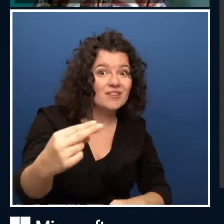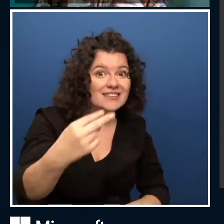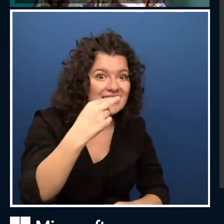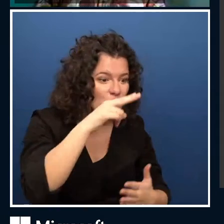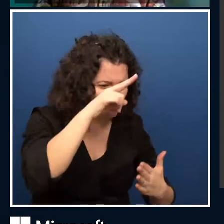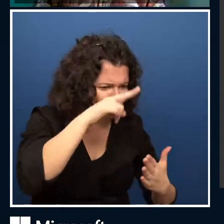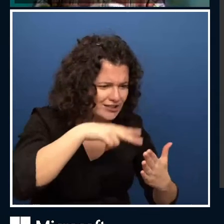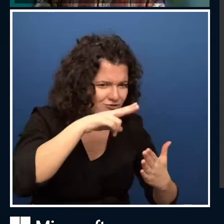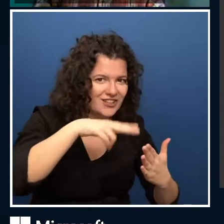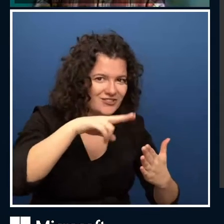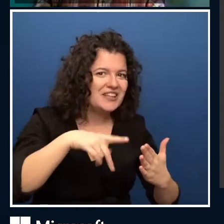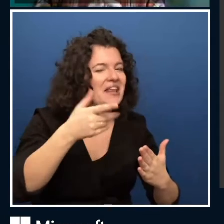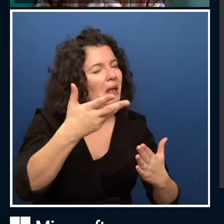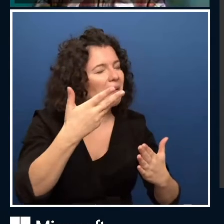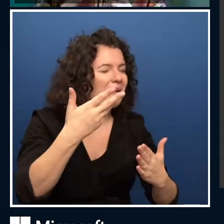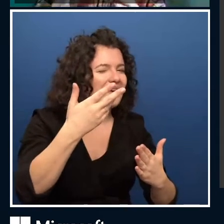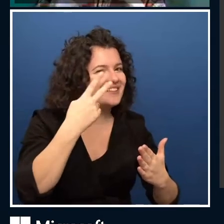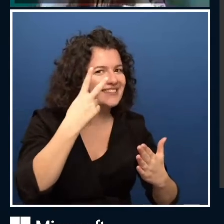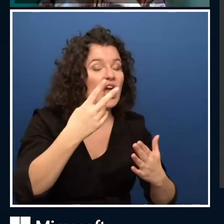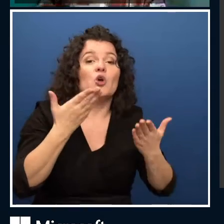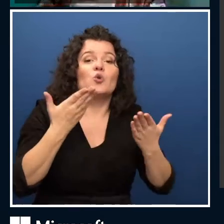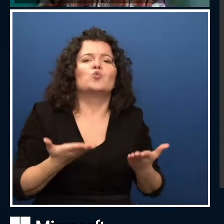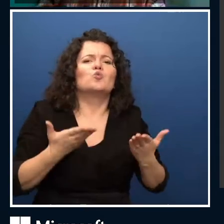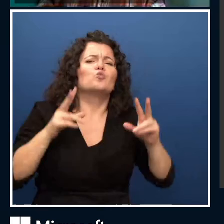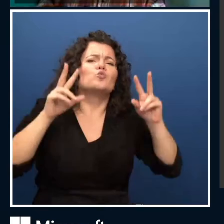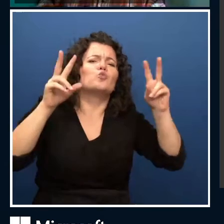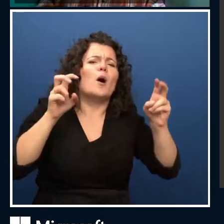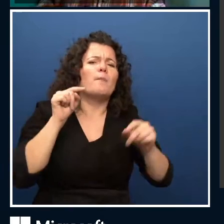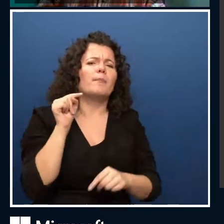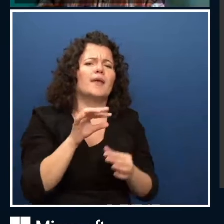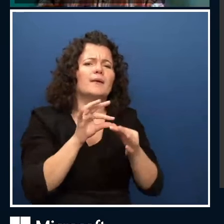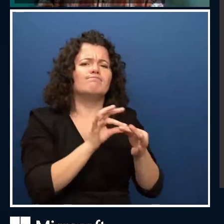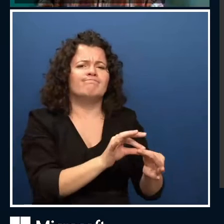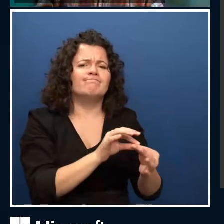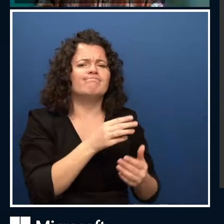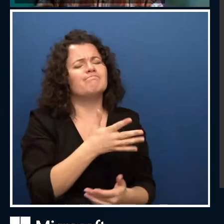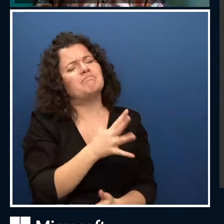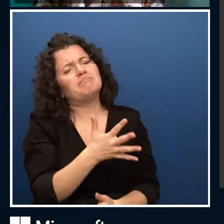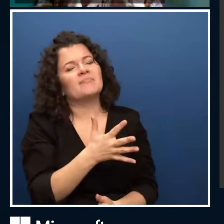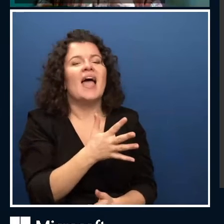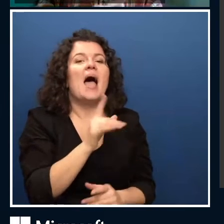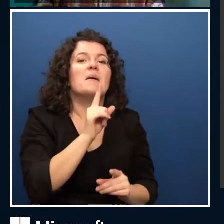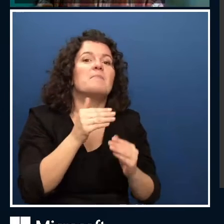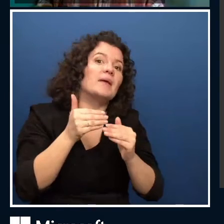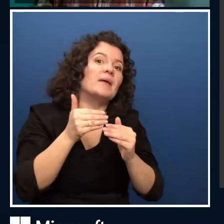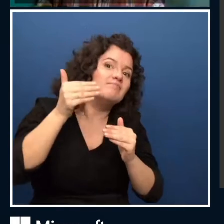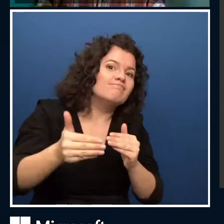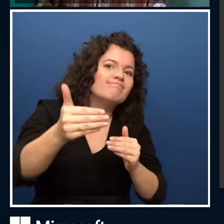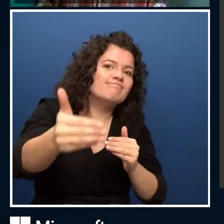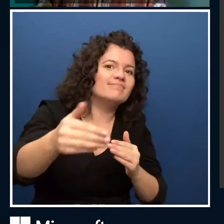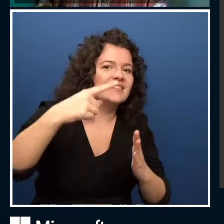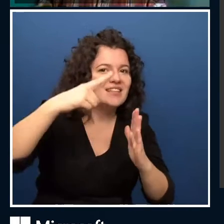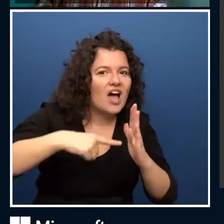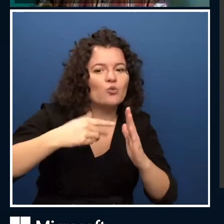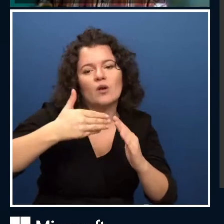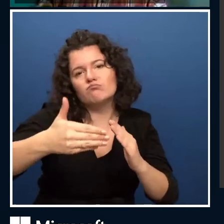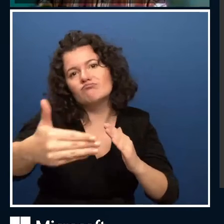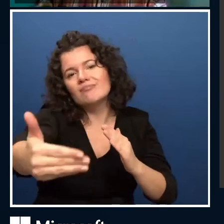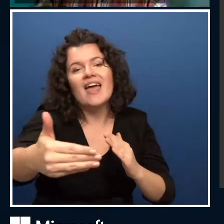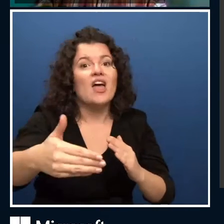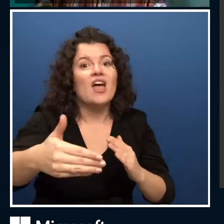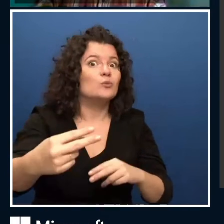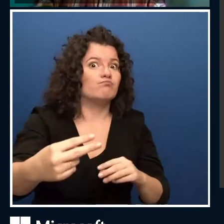talking a lot today. But maybe if we do this conference next time, we will dedicate a different definitely a talk to that. But